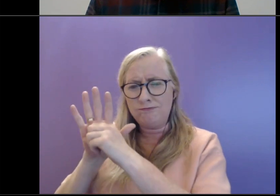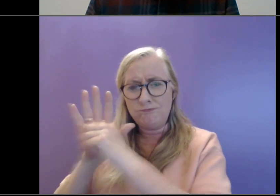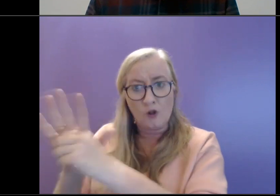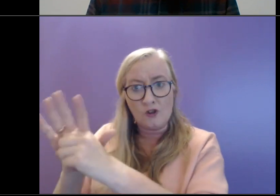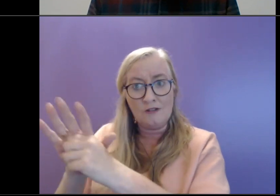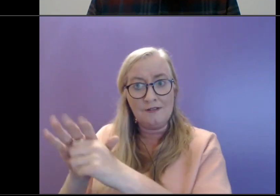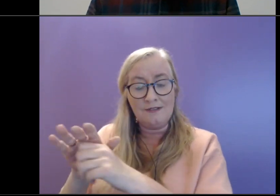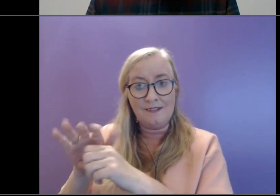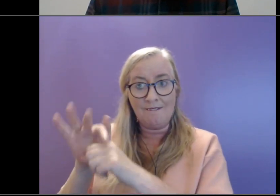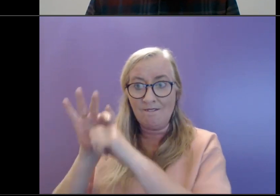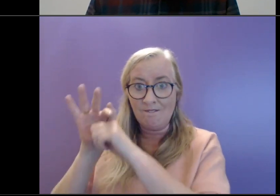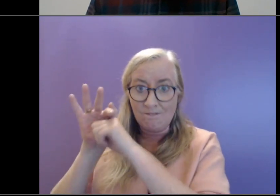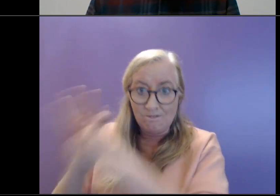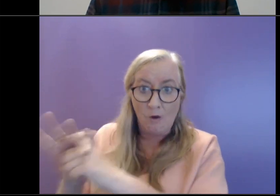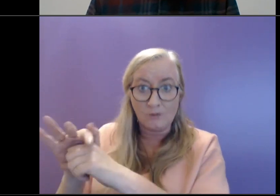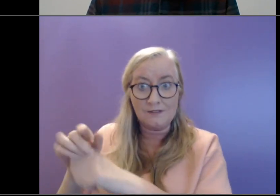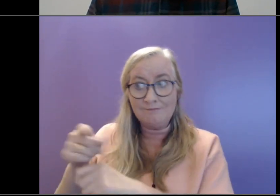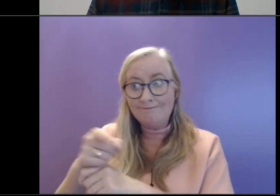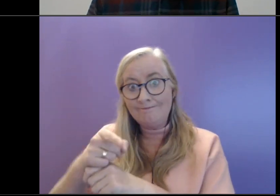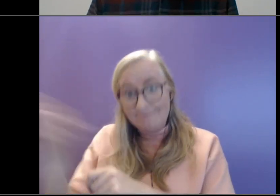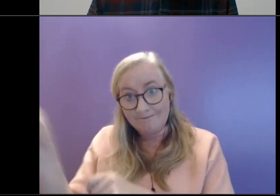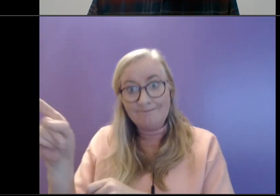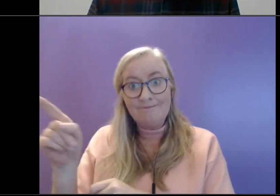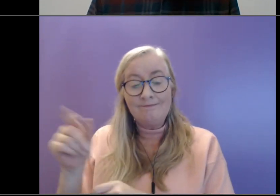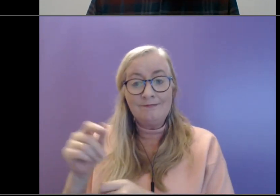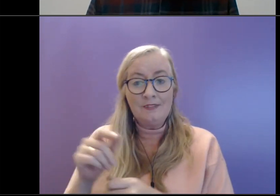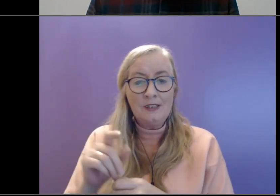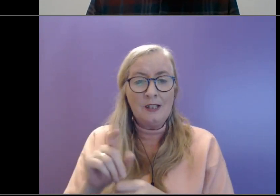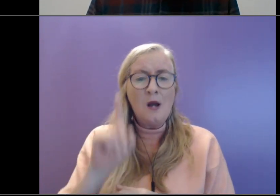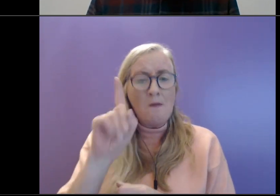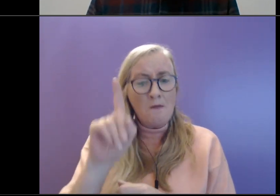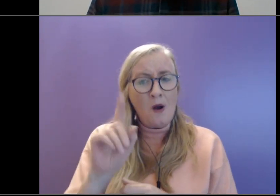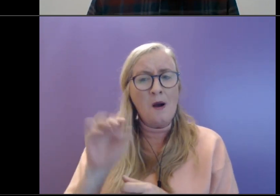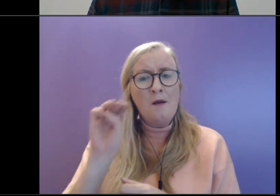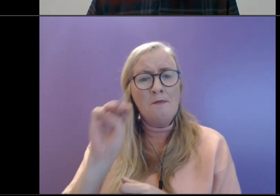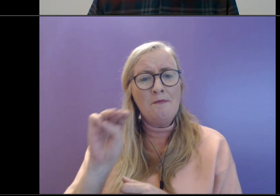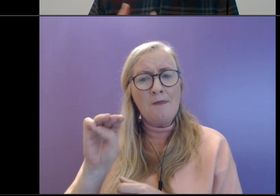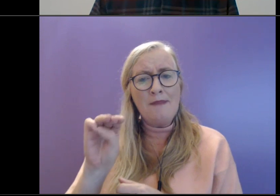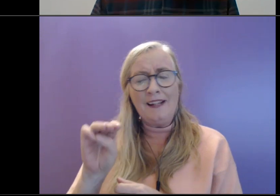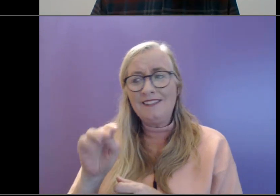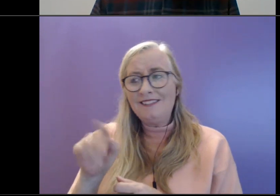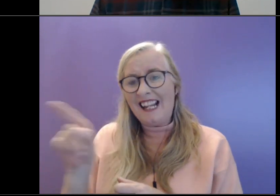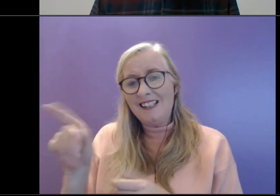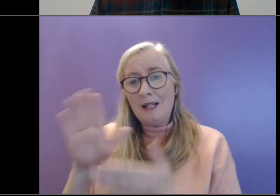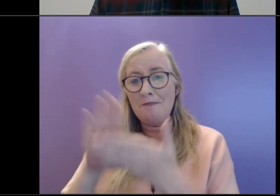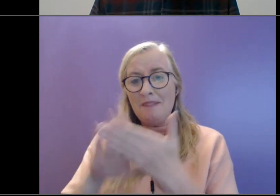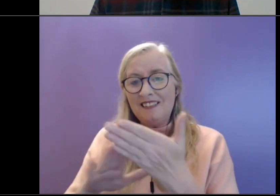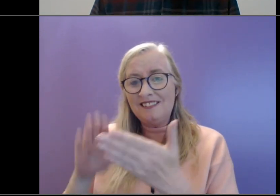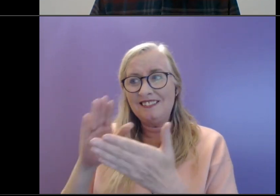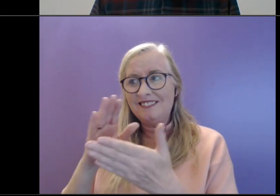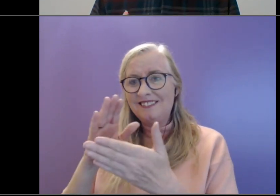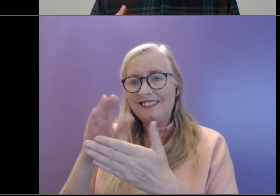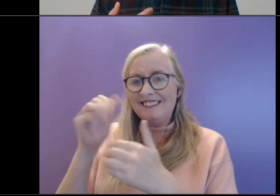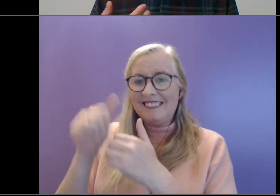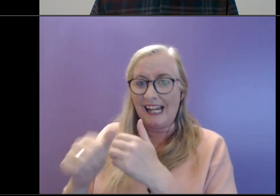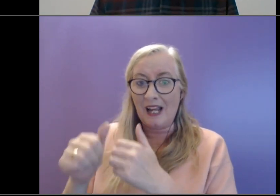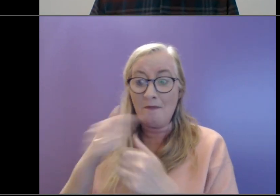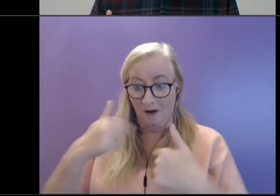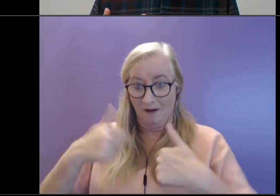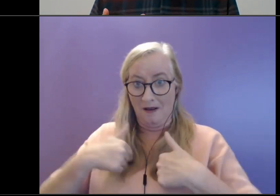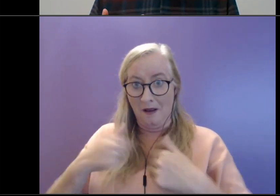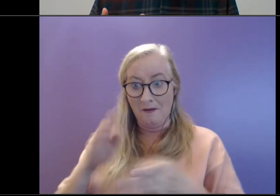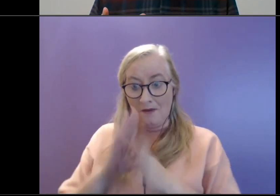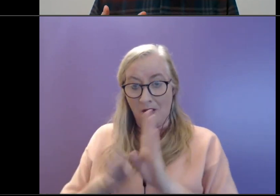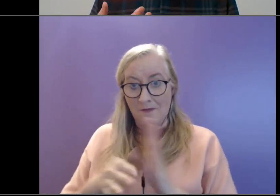do something. But when then maybe they've missed another day of school, that feeling of guilt increases. And again,